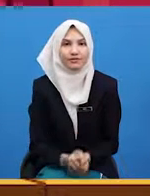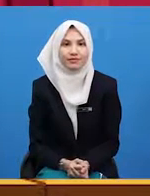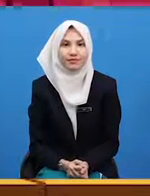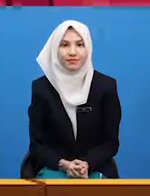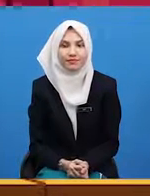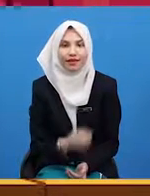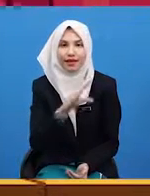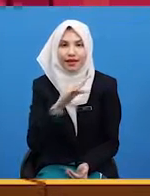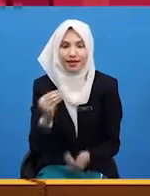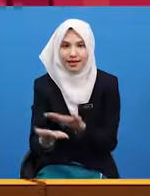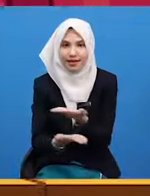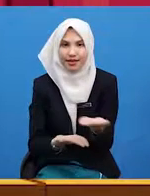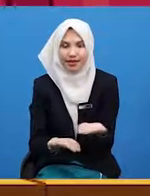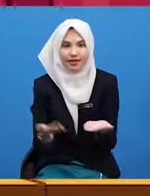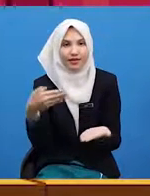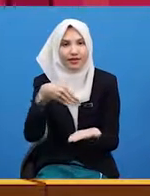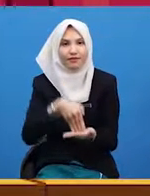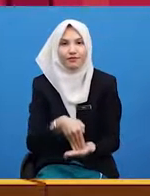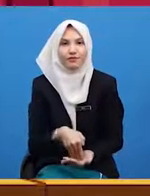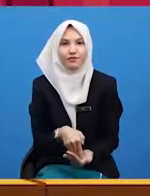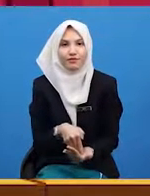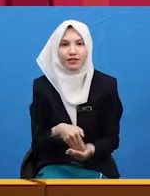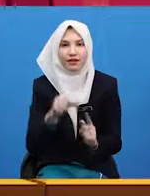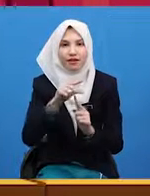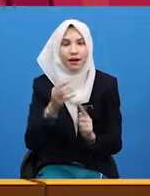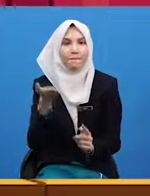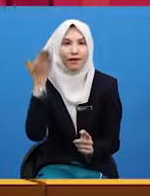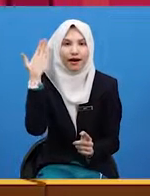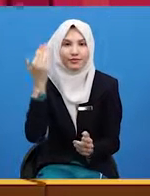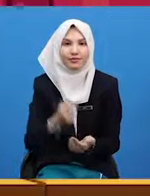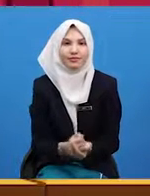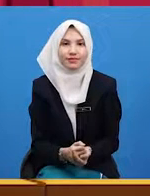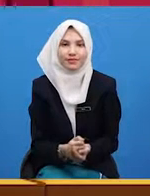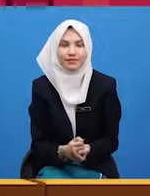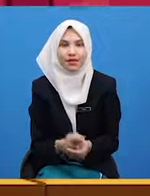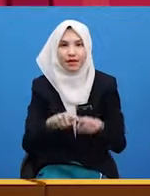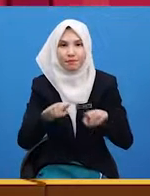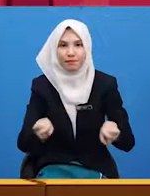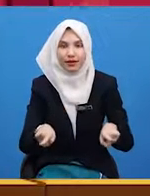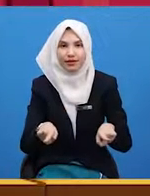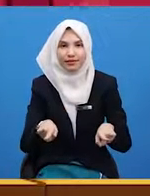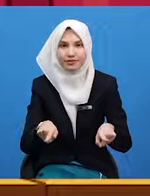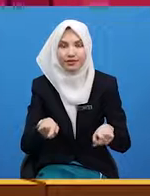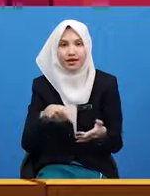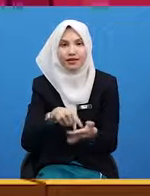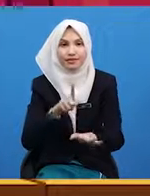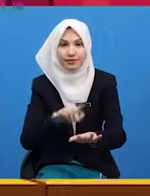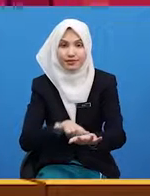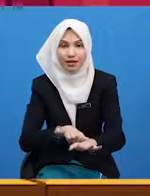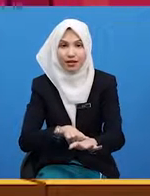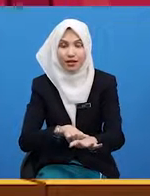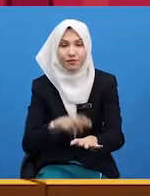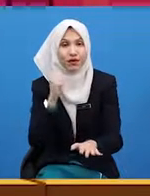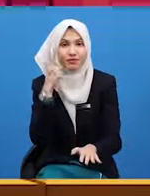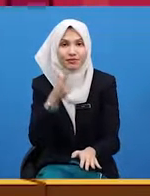And here again, we have the word past. But this time, we also have